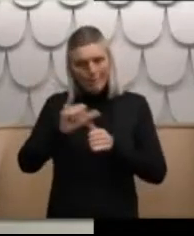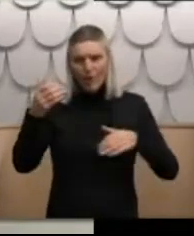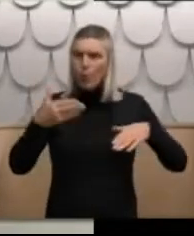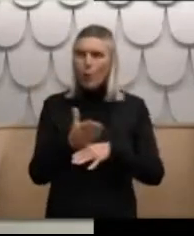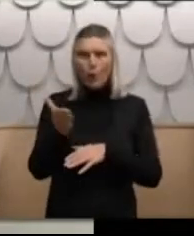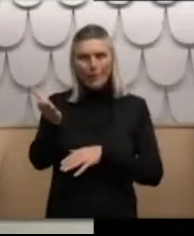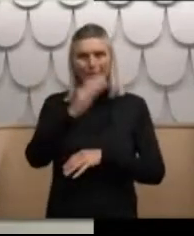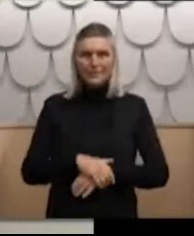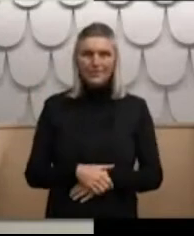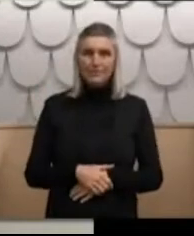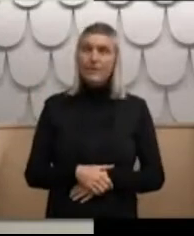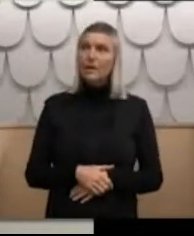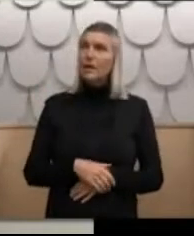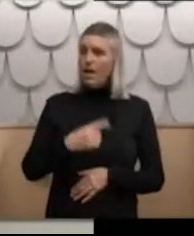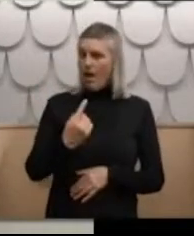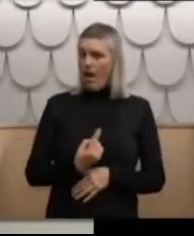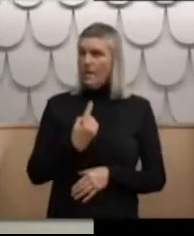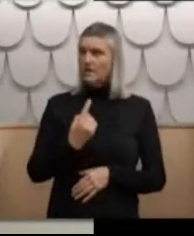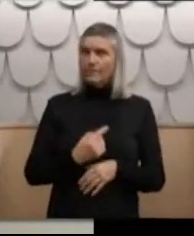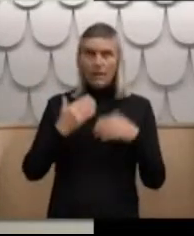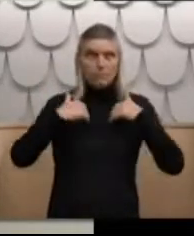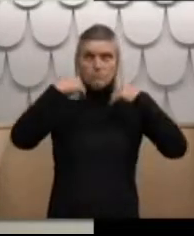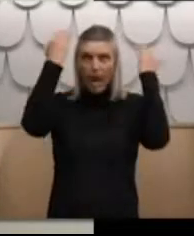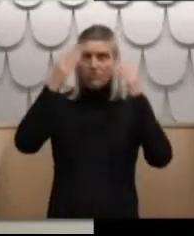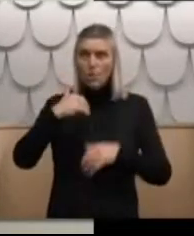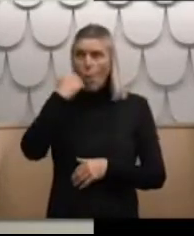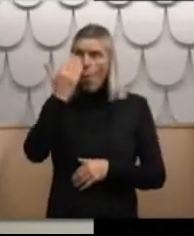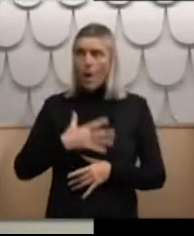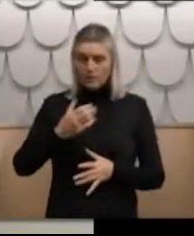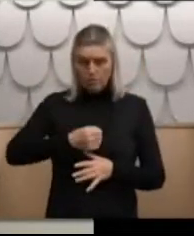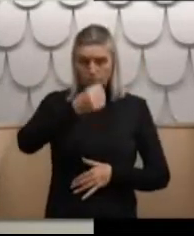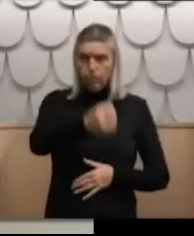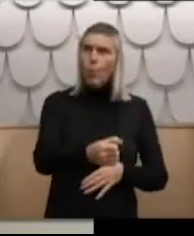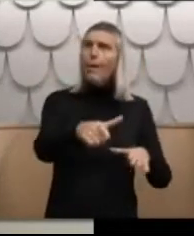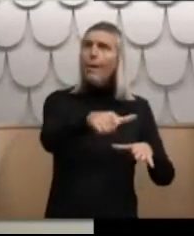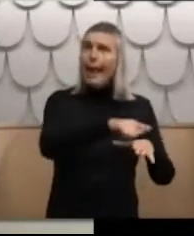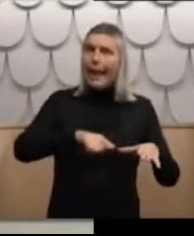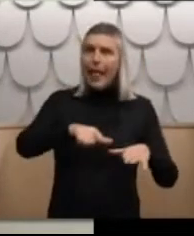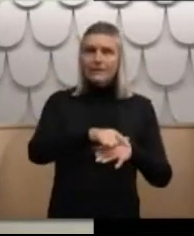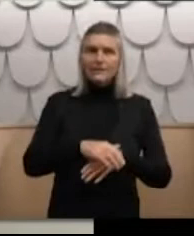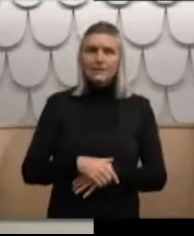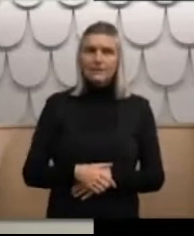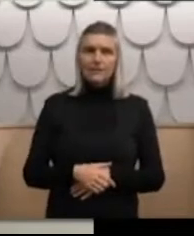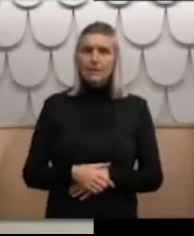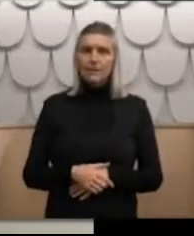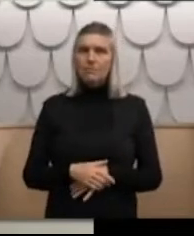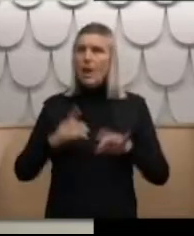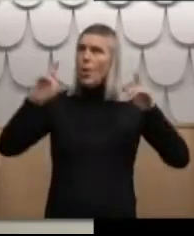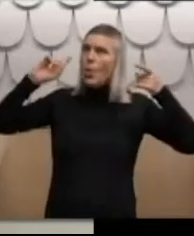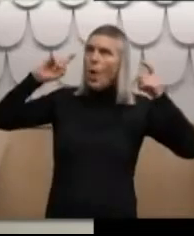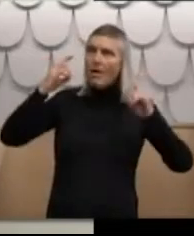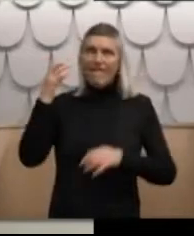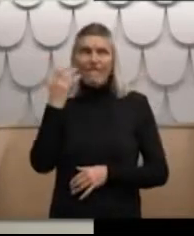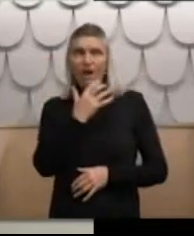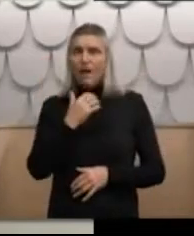I have always been embarrassed that I was in Lake Ellets. In particular, I have been afraid that people would find out and